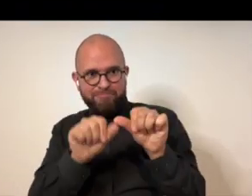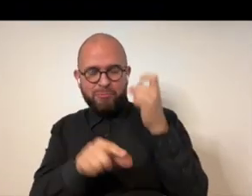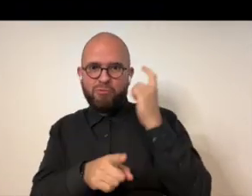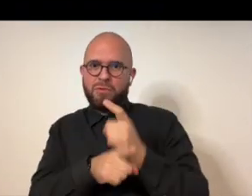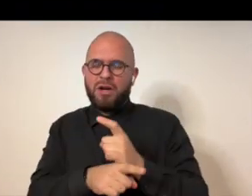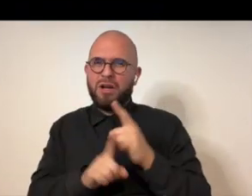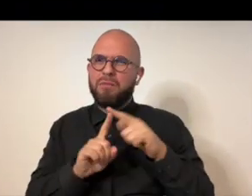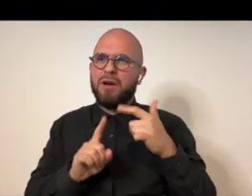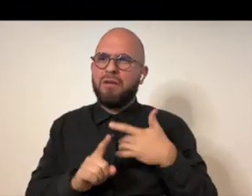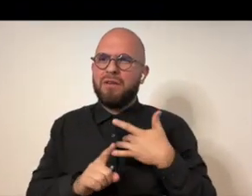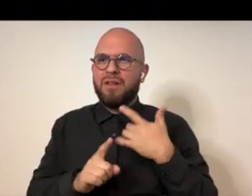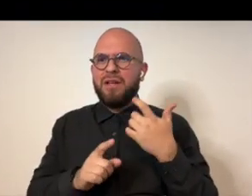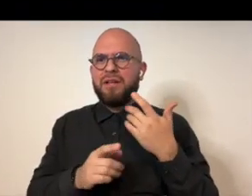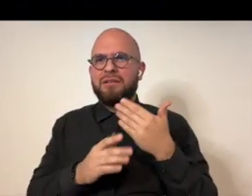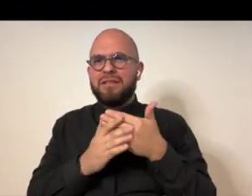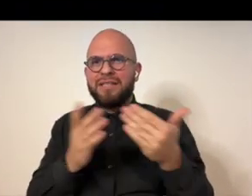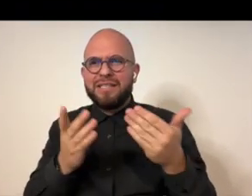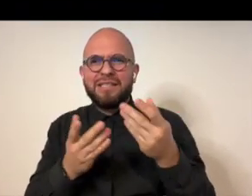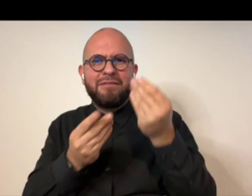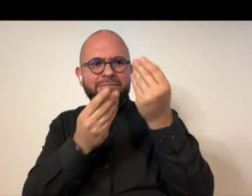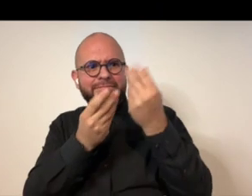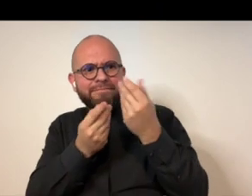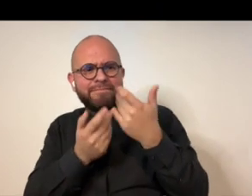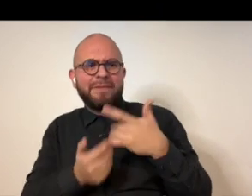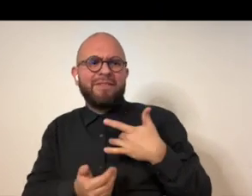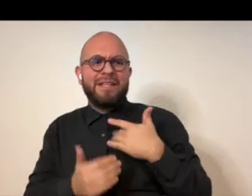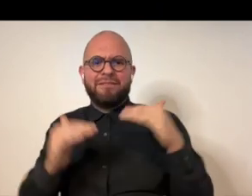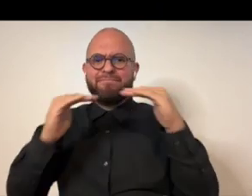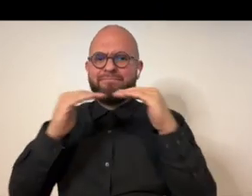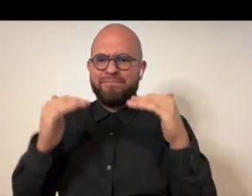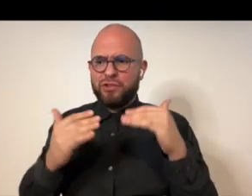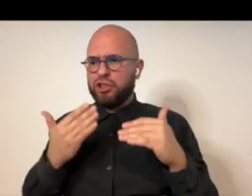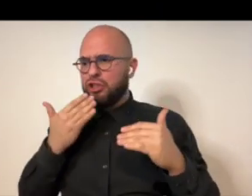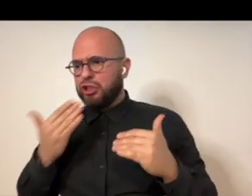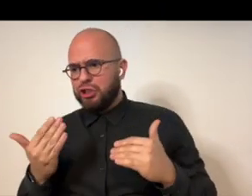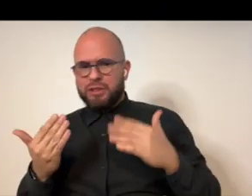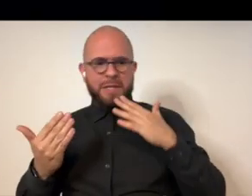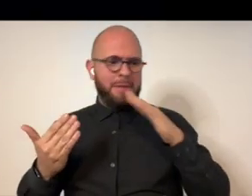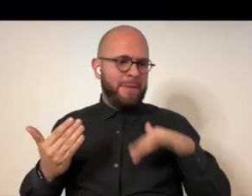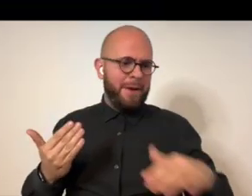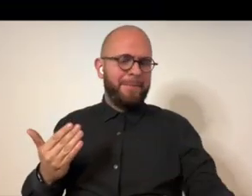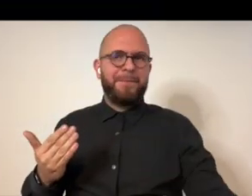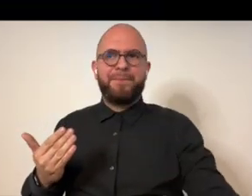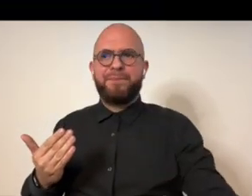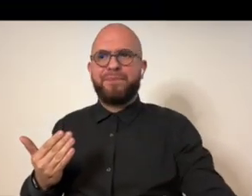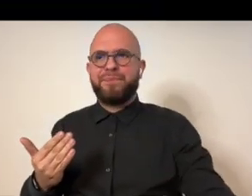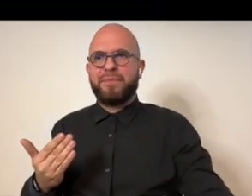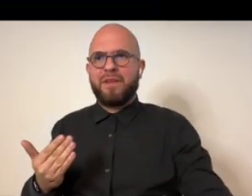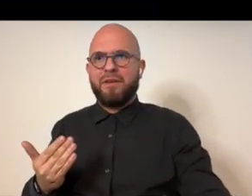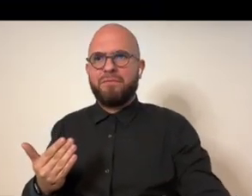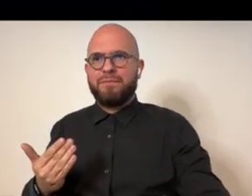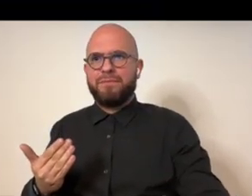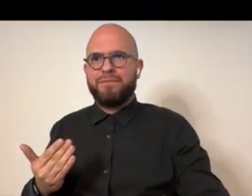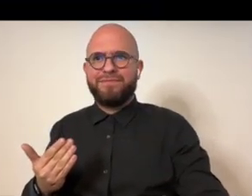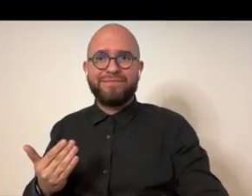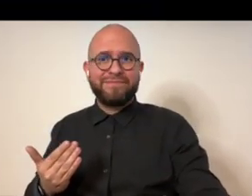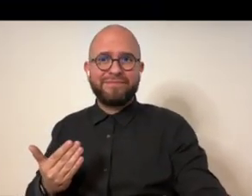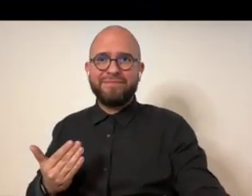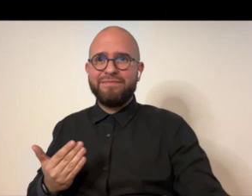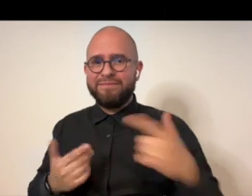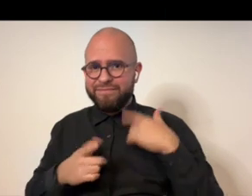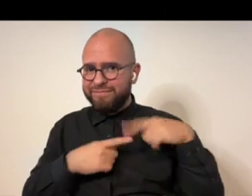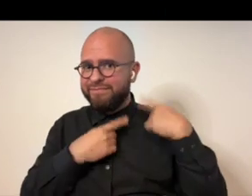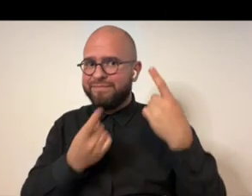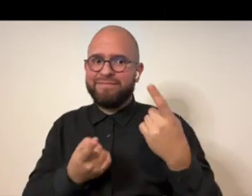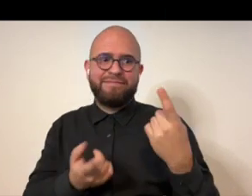but the things that have been formative in my life are equally weighted toward the good and the bad you know